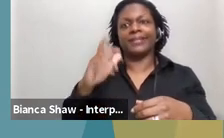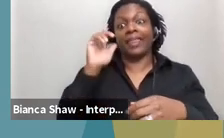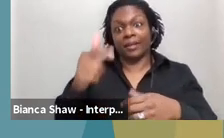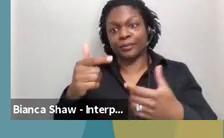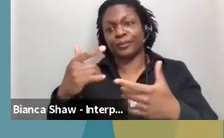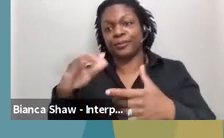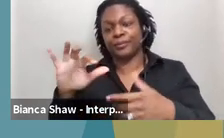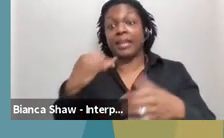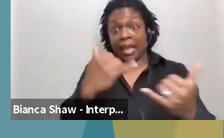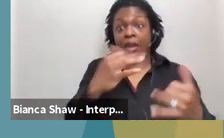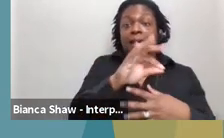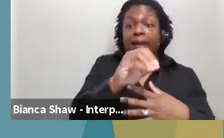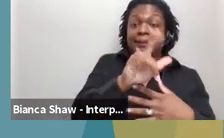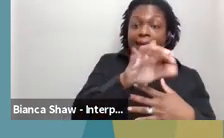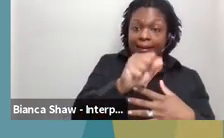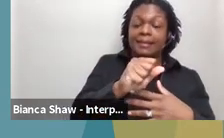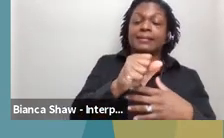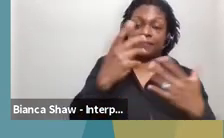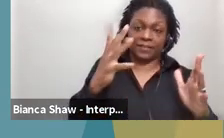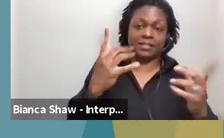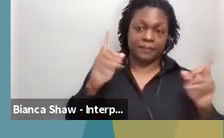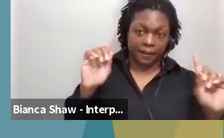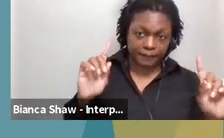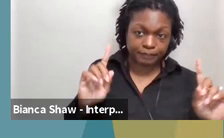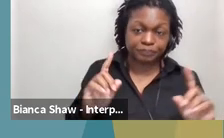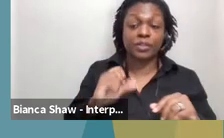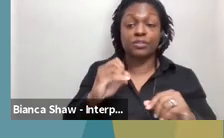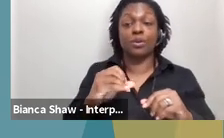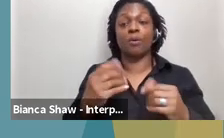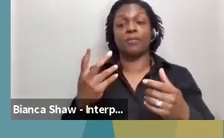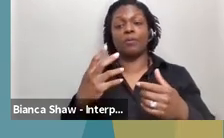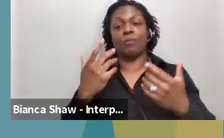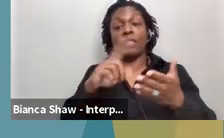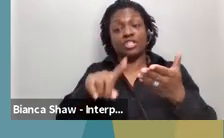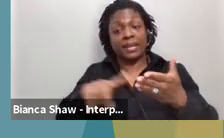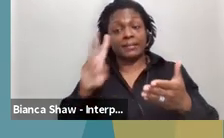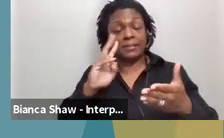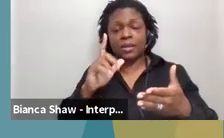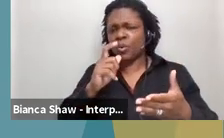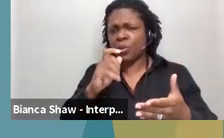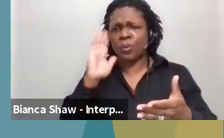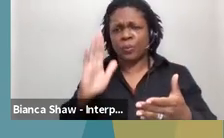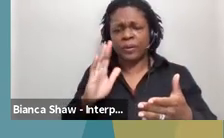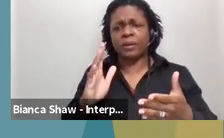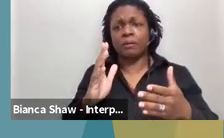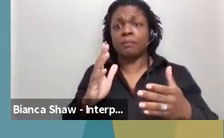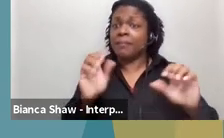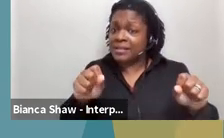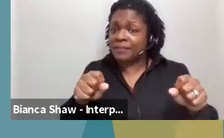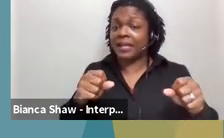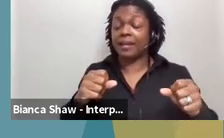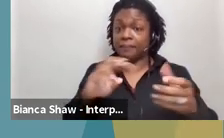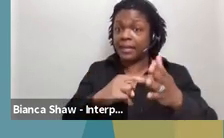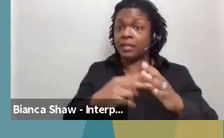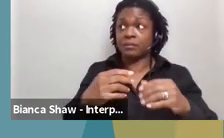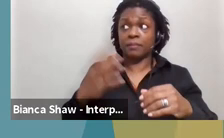to take a look at those people who would have lost Medicaid coverage during the public health emergency and to start